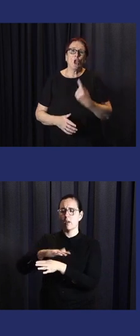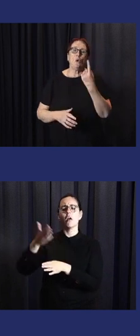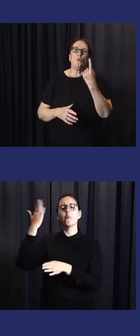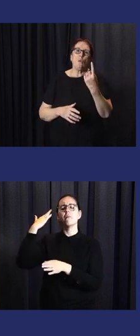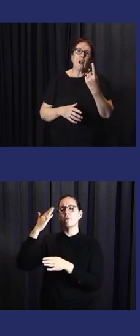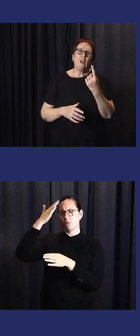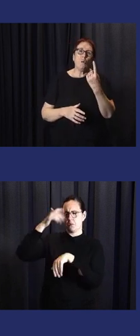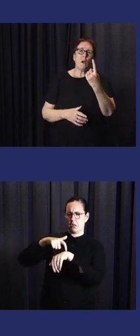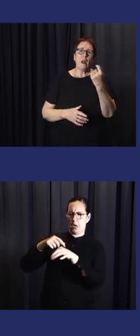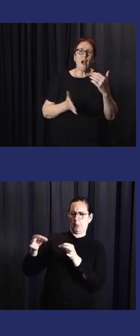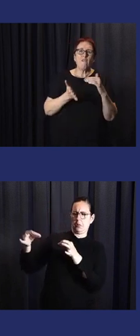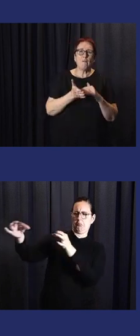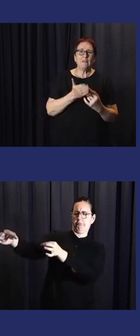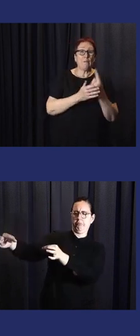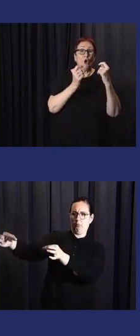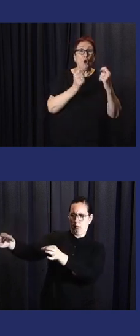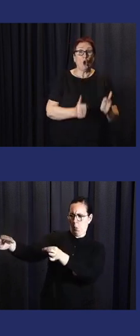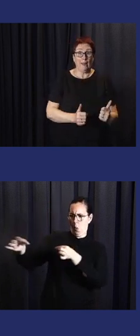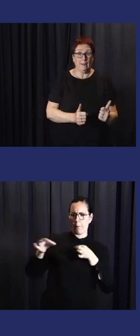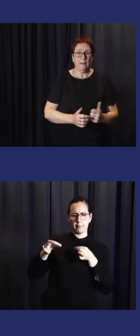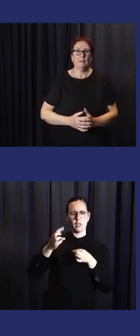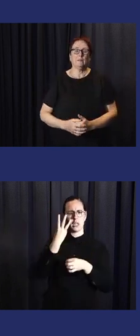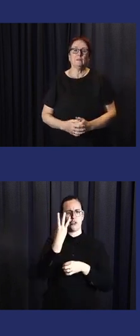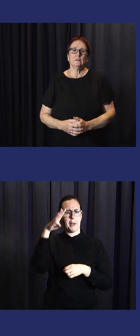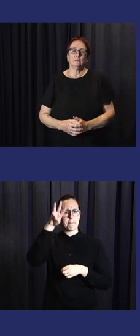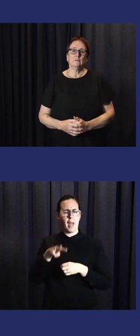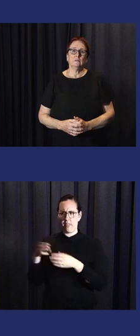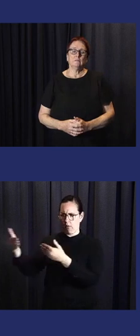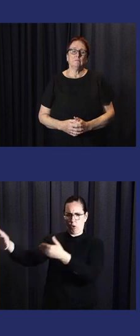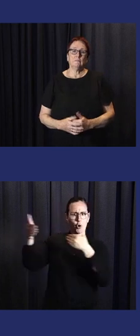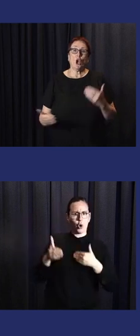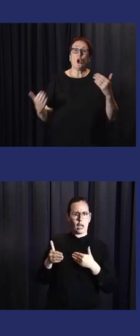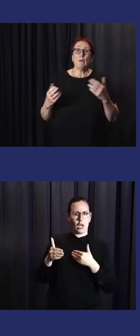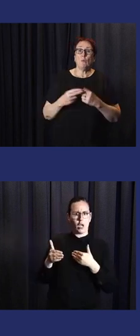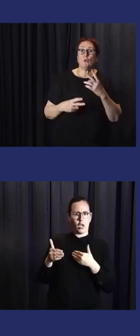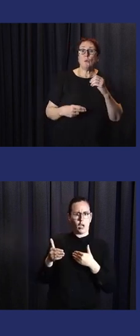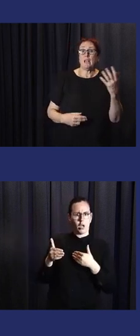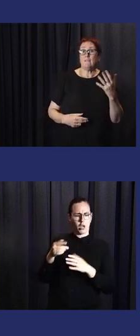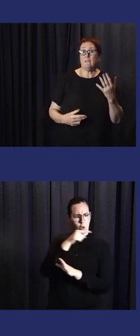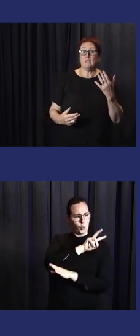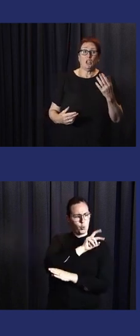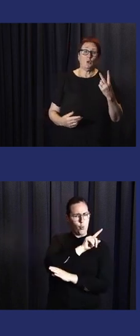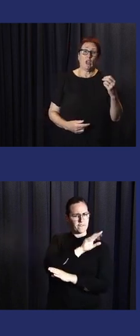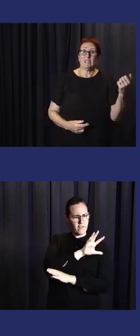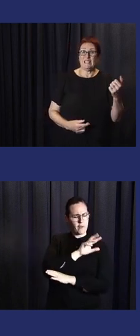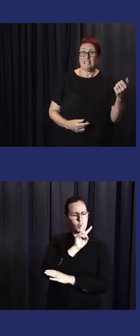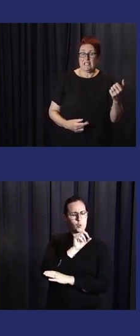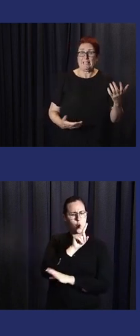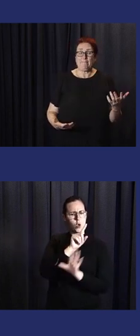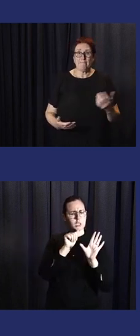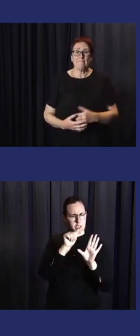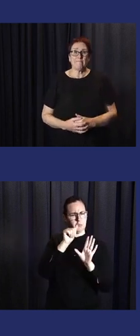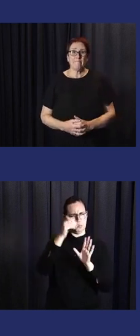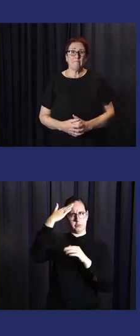monthly year average. So from 1 to 1.5 months earlier compared to 2015